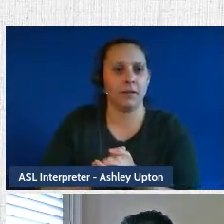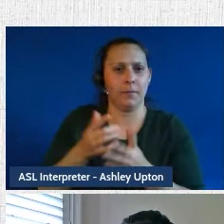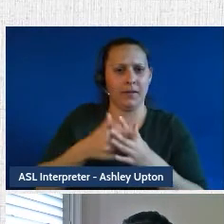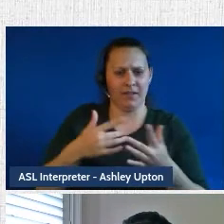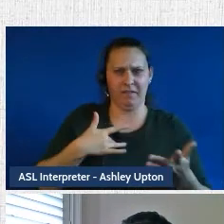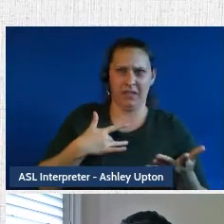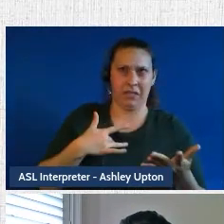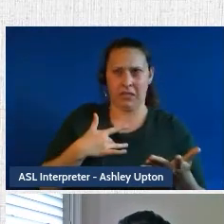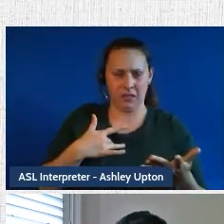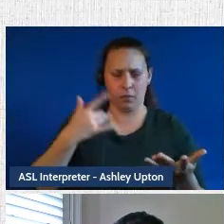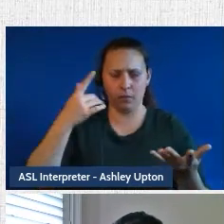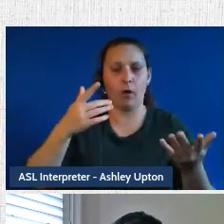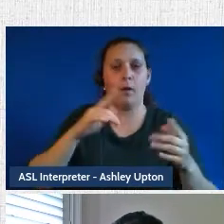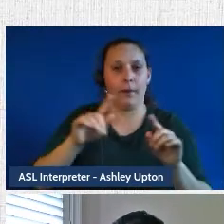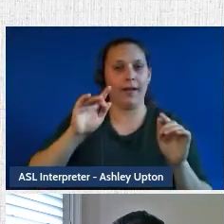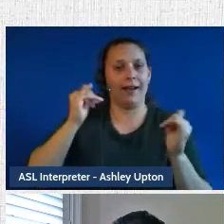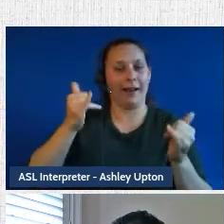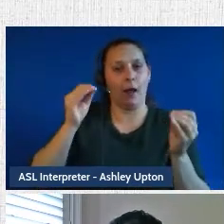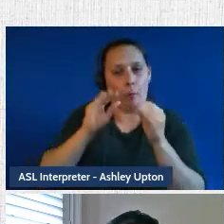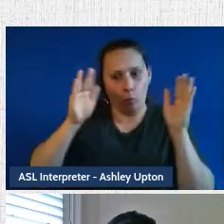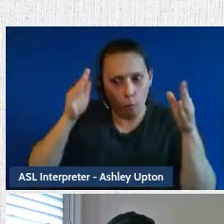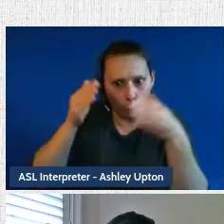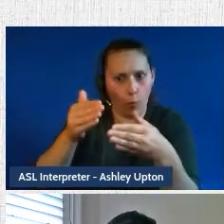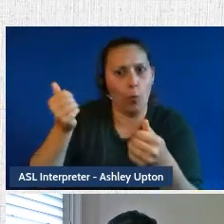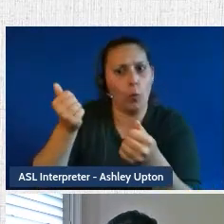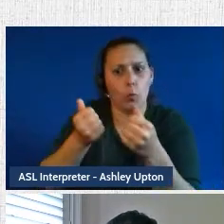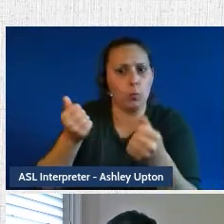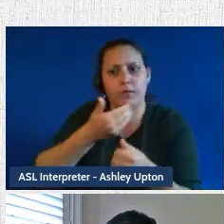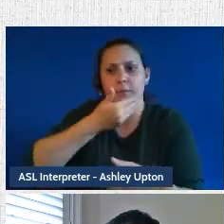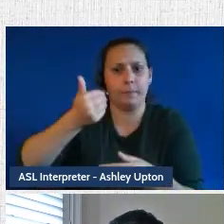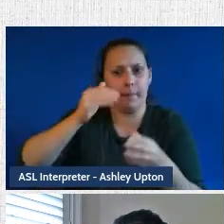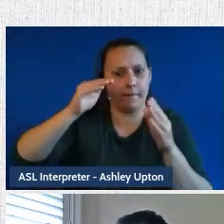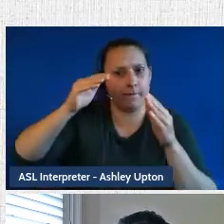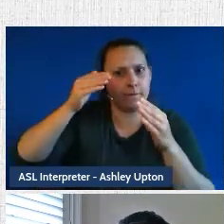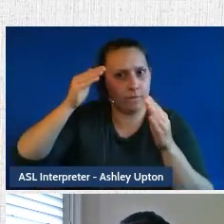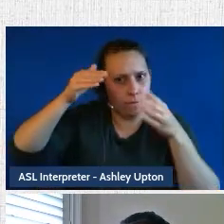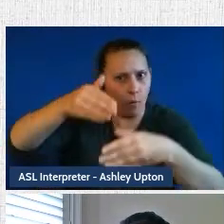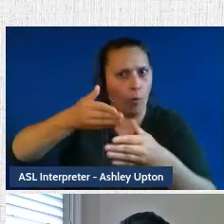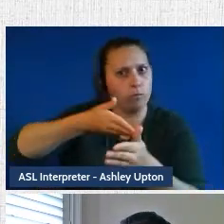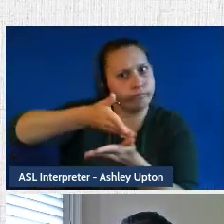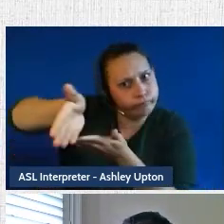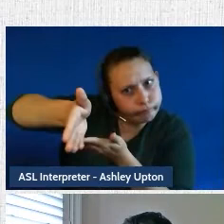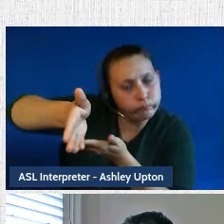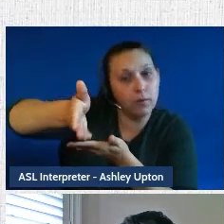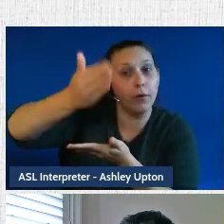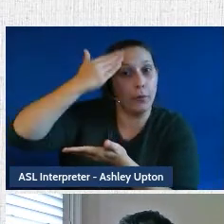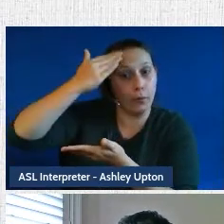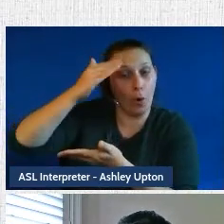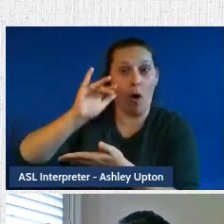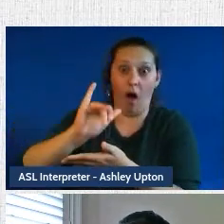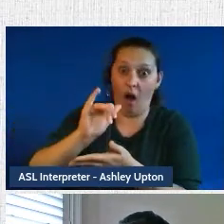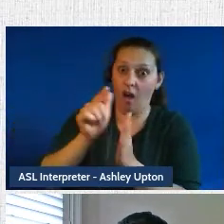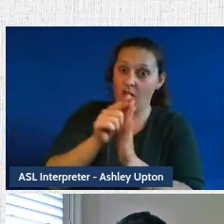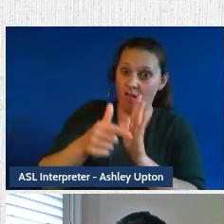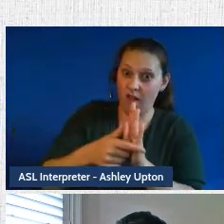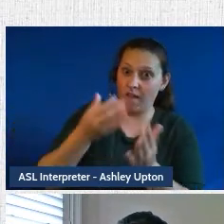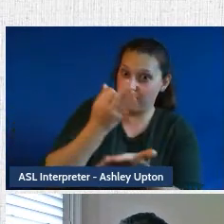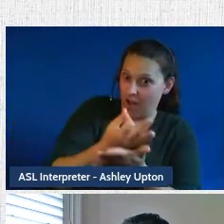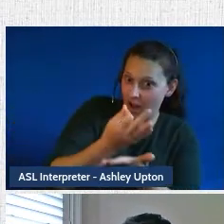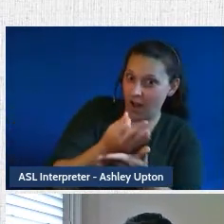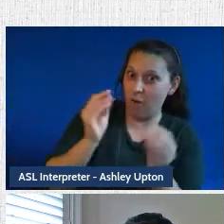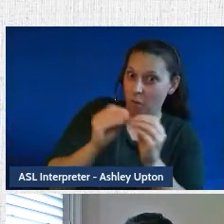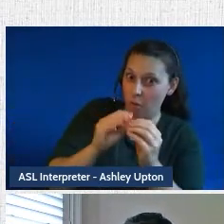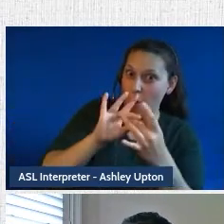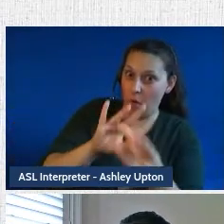this, we actually narrowed down which area of consumer complaints would be best focused on. And so now that we had an area of the law to look into, our project